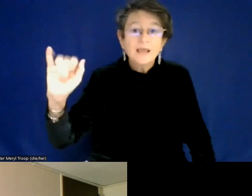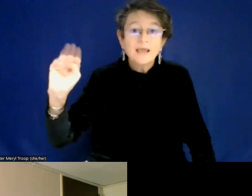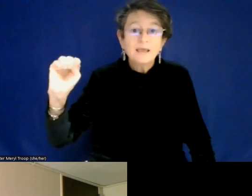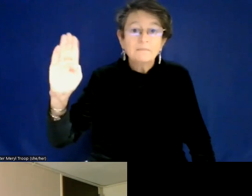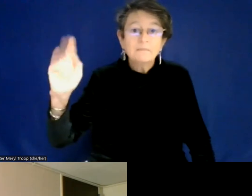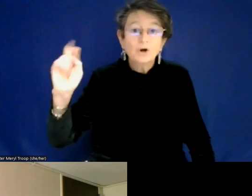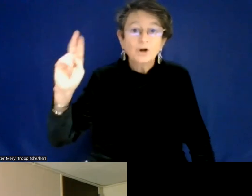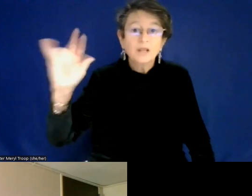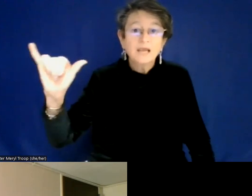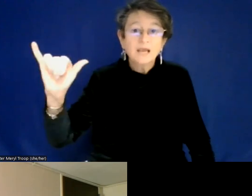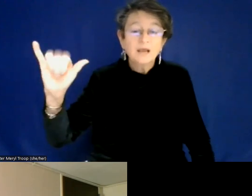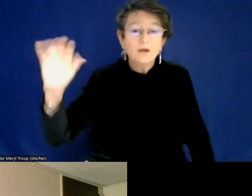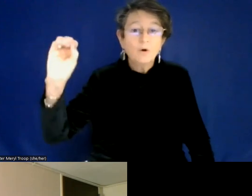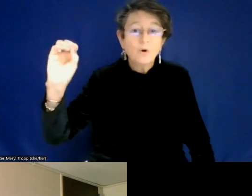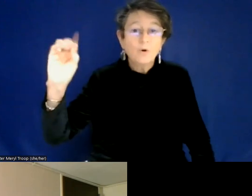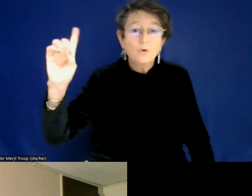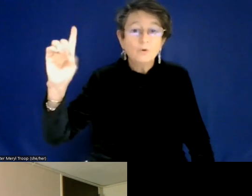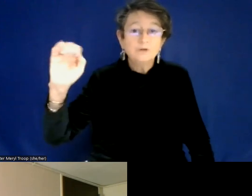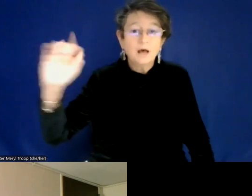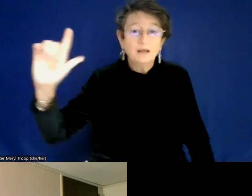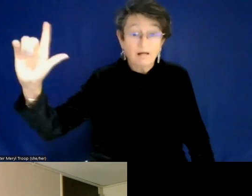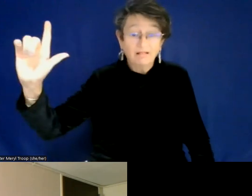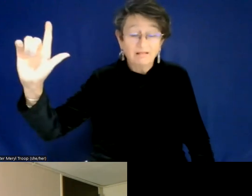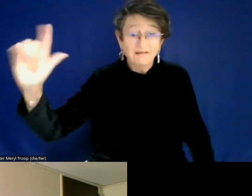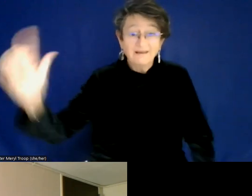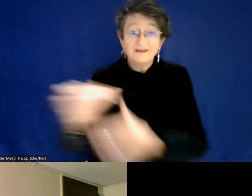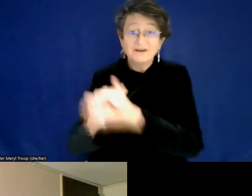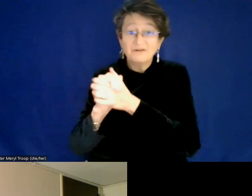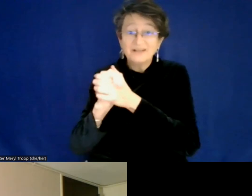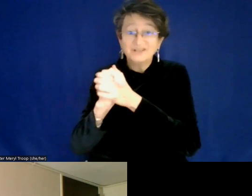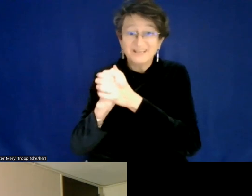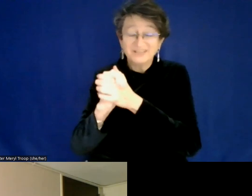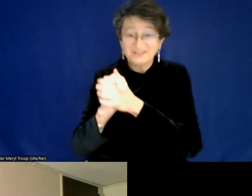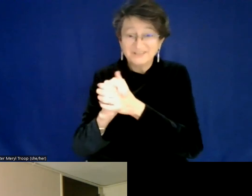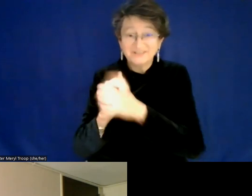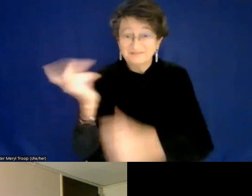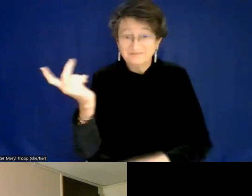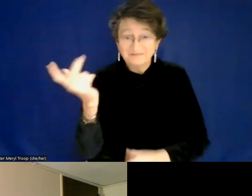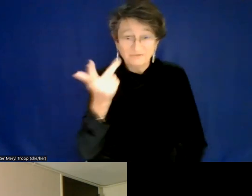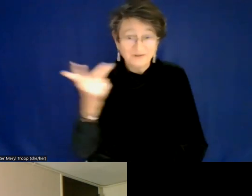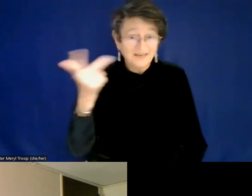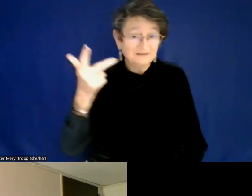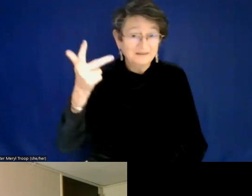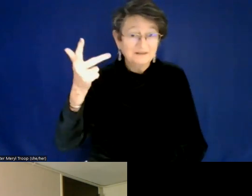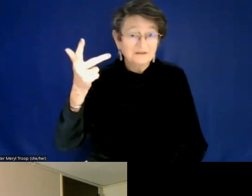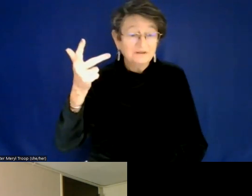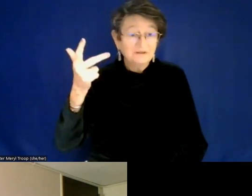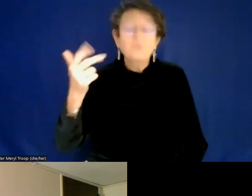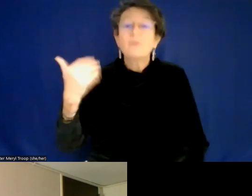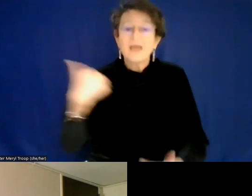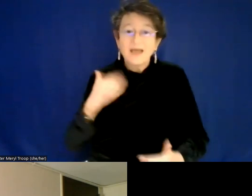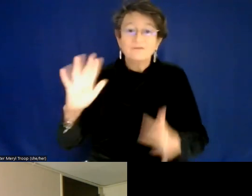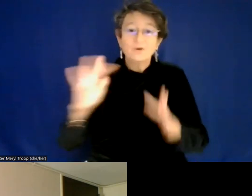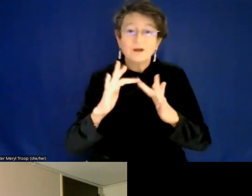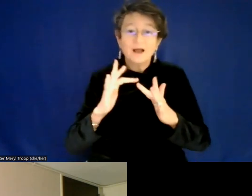Kimberly O'Donnell. So congratulations to Denise, Angela, and Kimberly. We have your, your contact information,